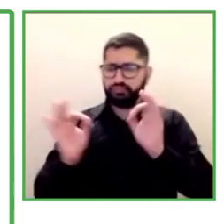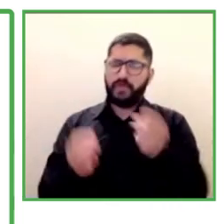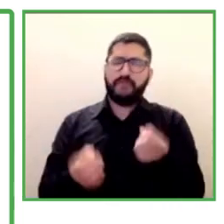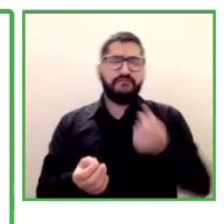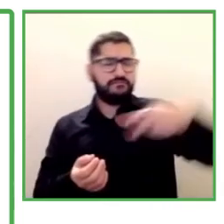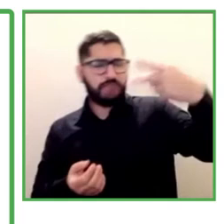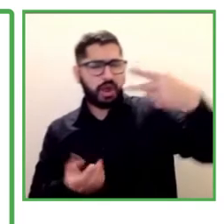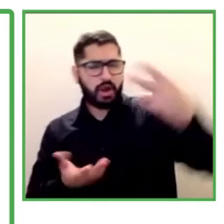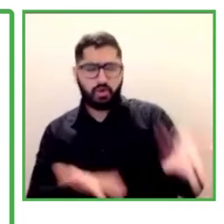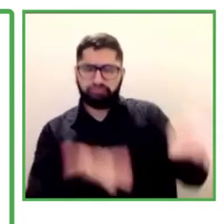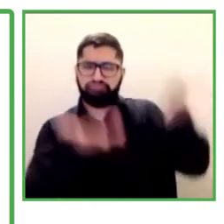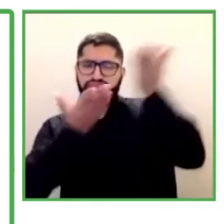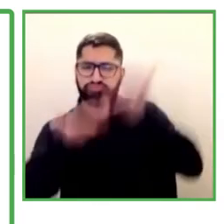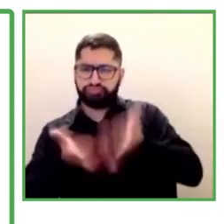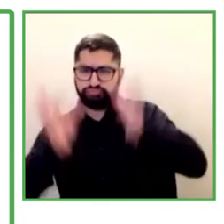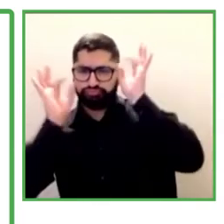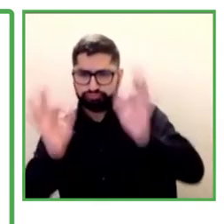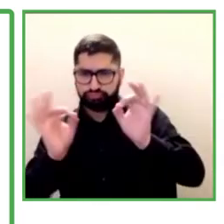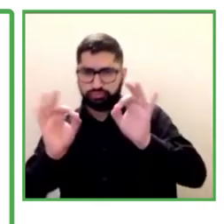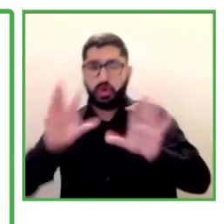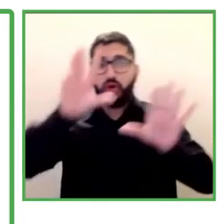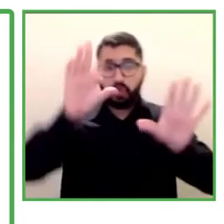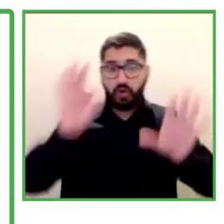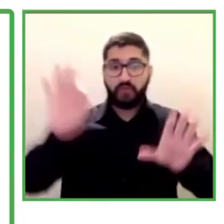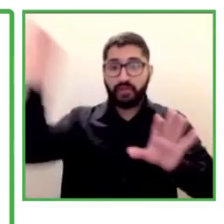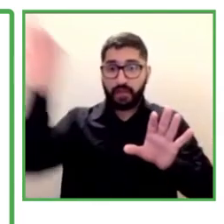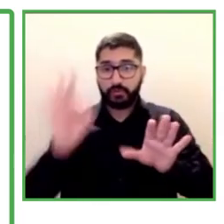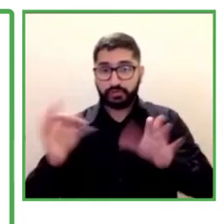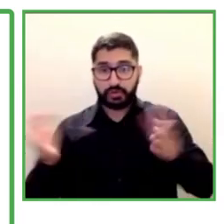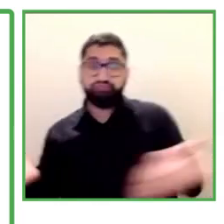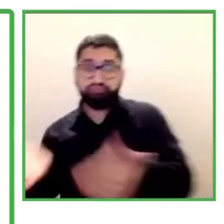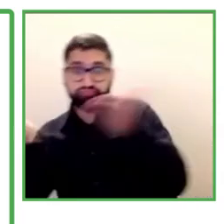our help with a 90% of satisfaction.